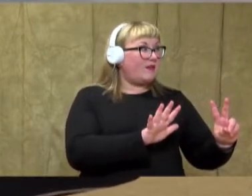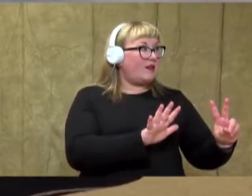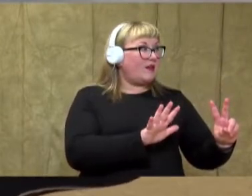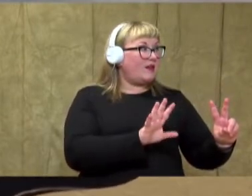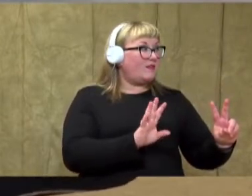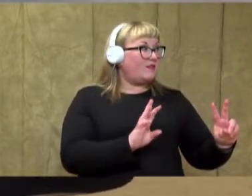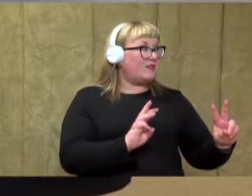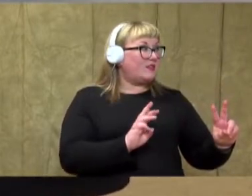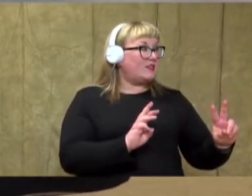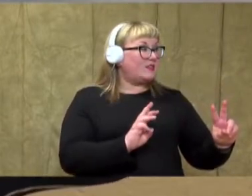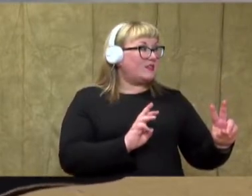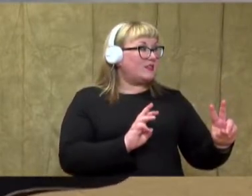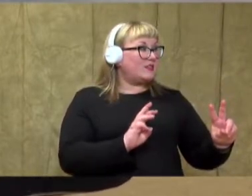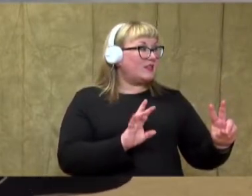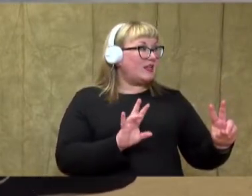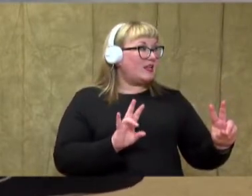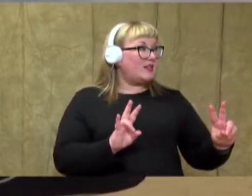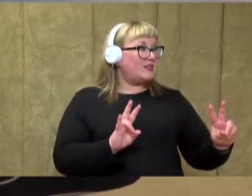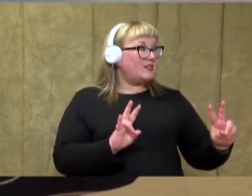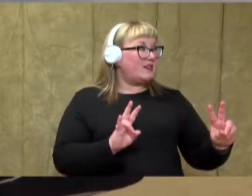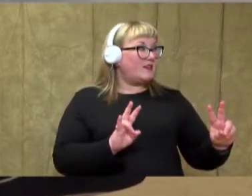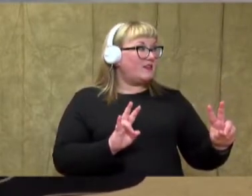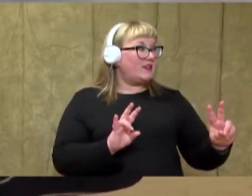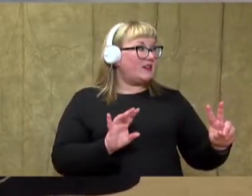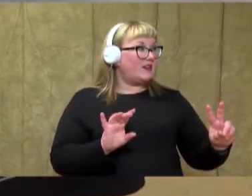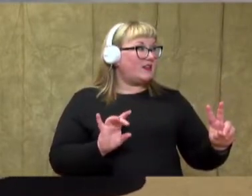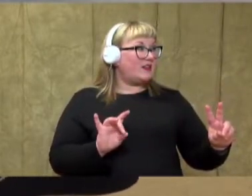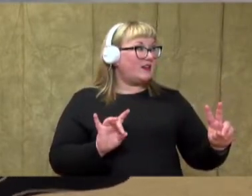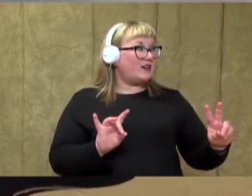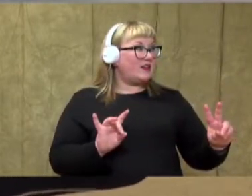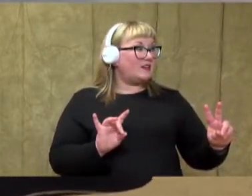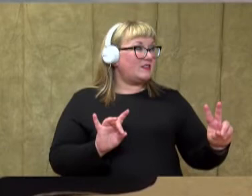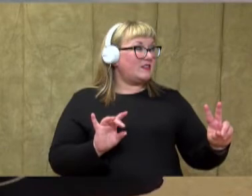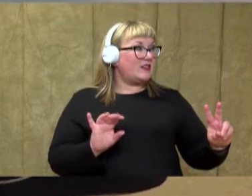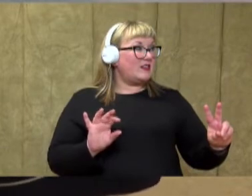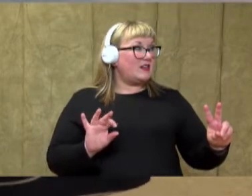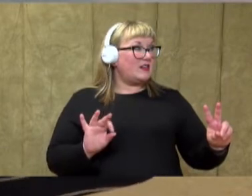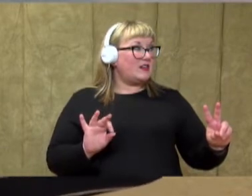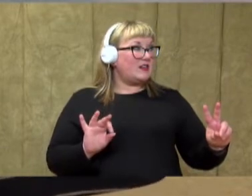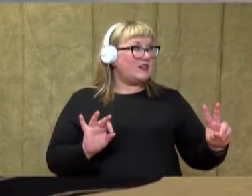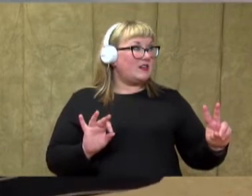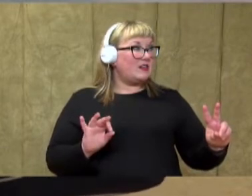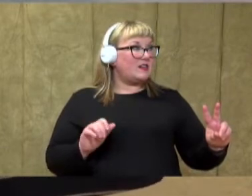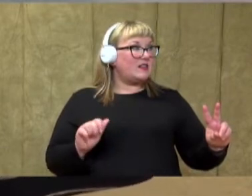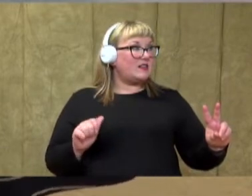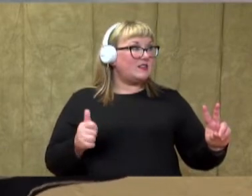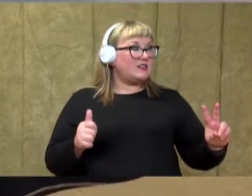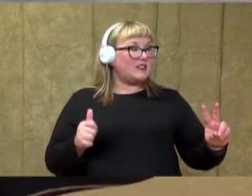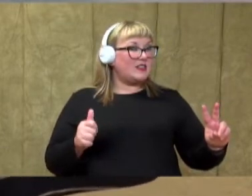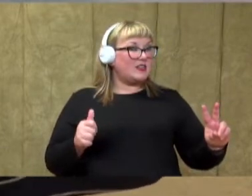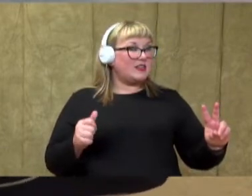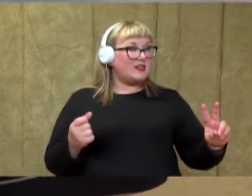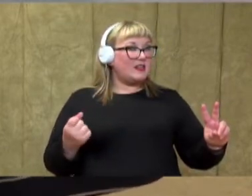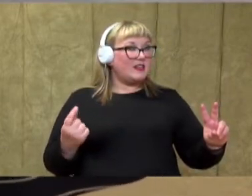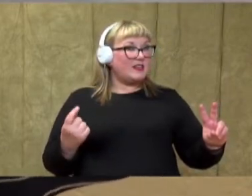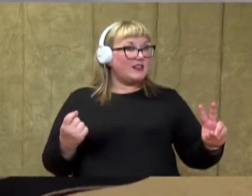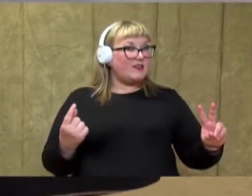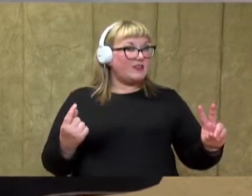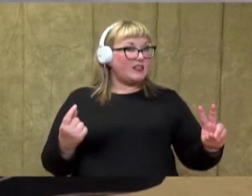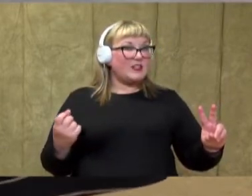5, 6, 7, 8, 9, 10,